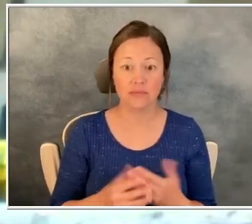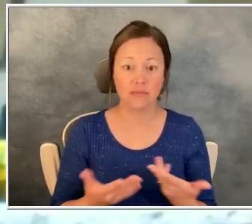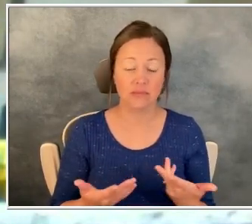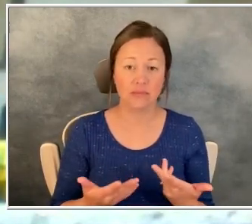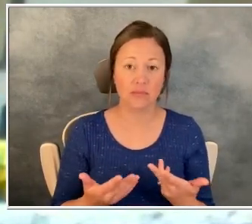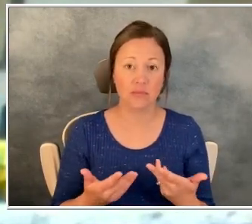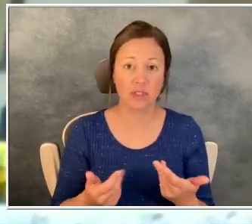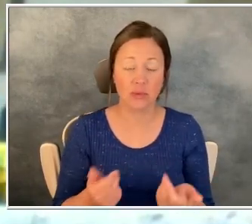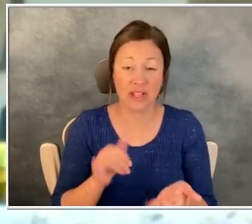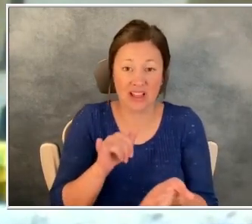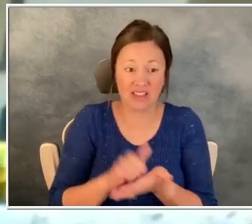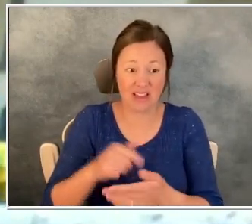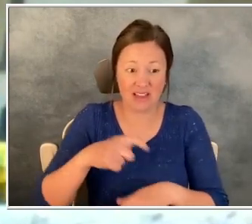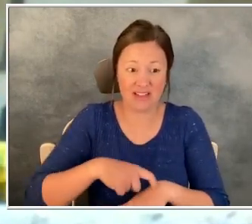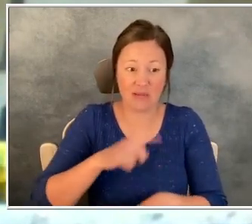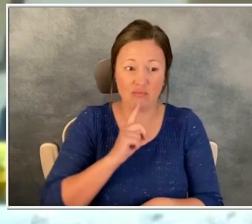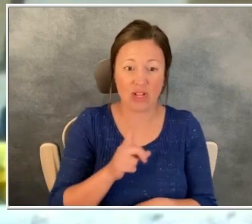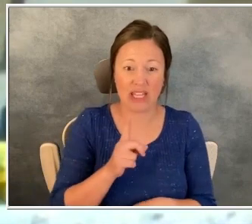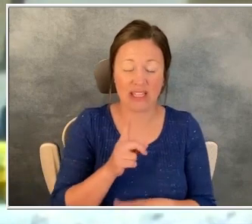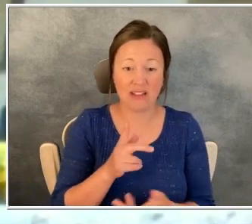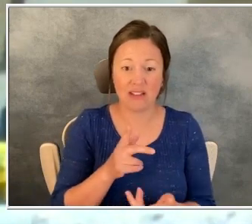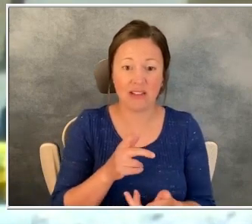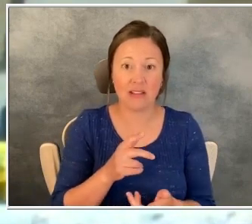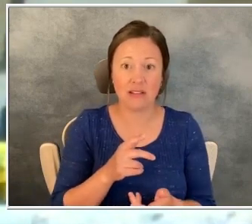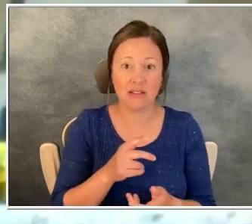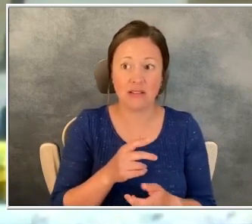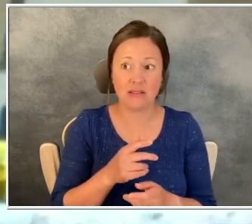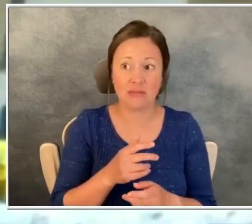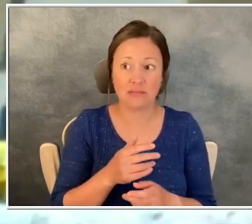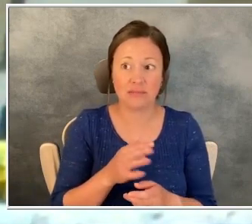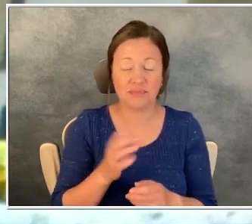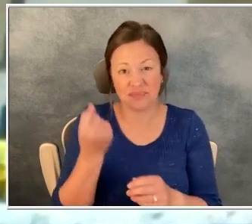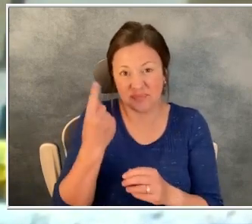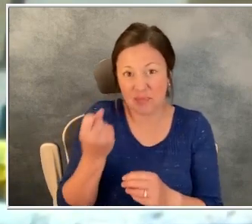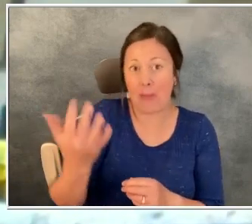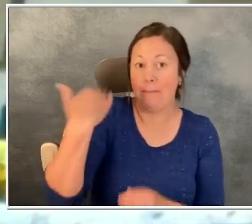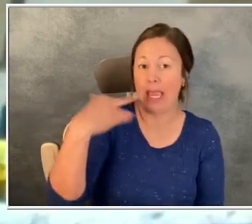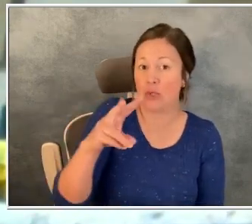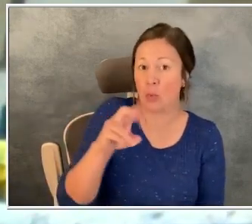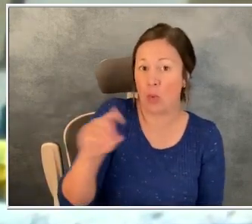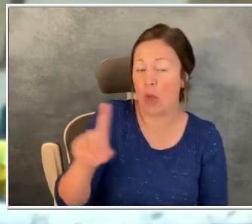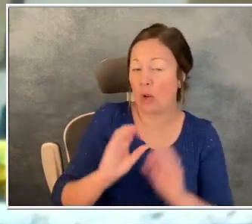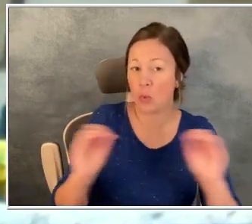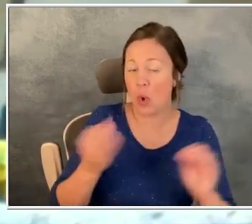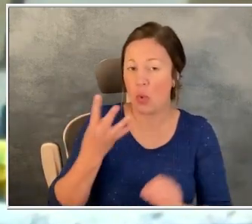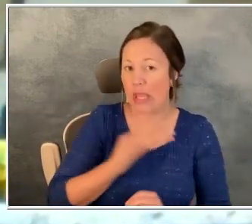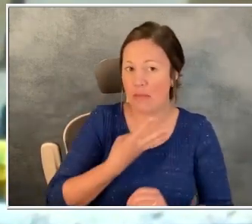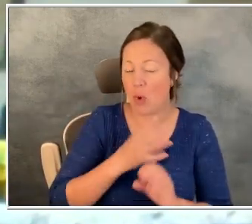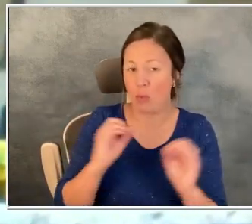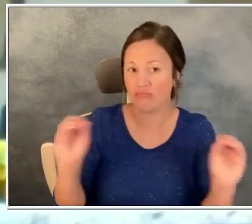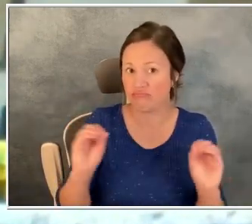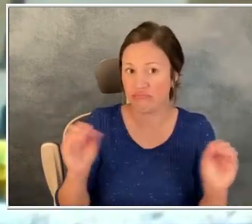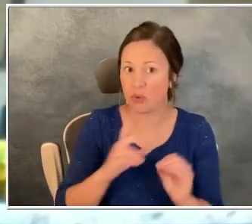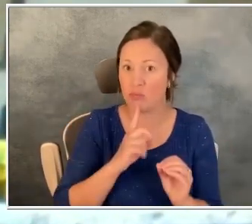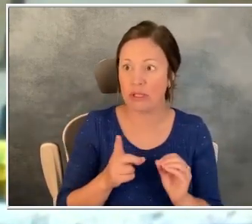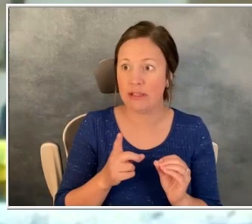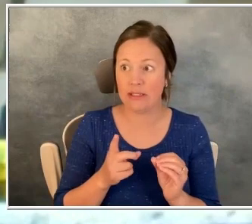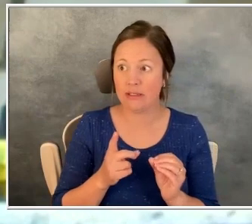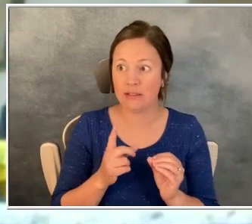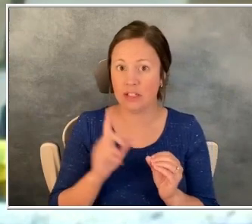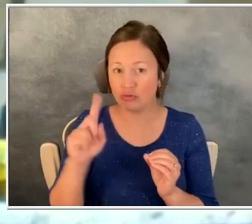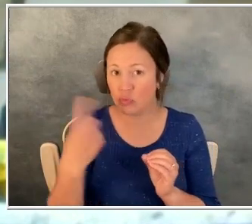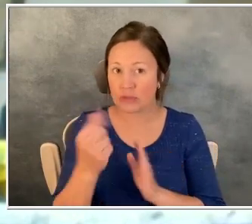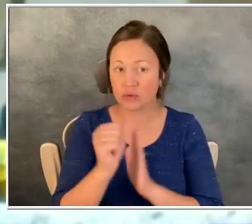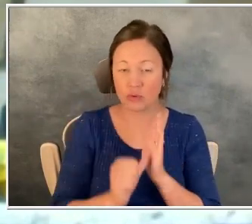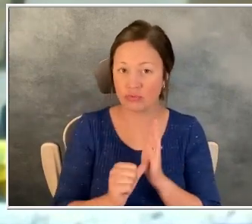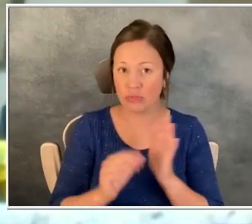sure, uh, I didn't do on the previously, you one, two, I didn't do any chemo or anything like that. It was just, it was just a surgery.